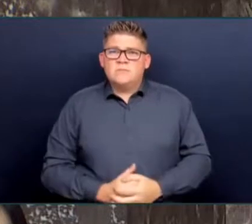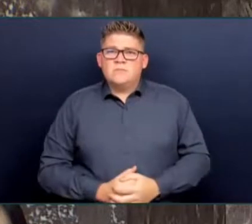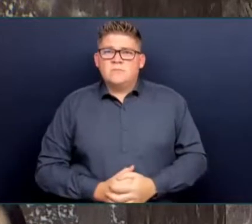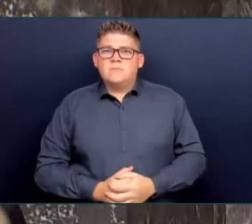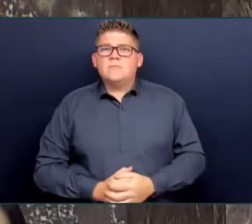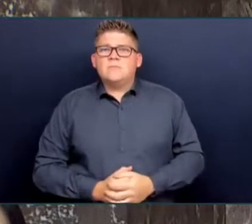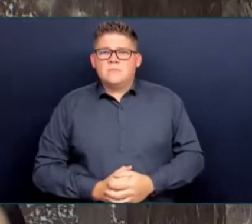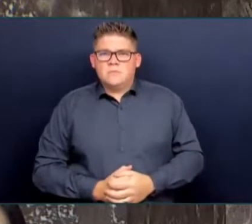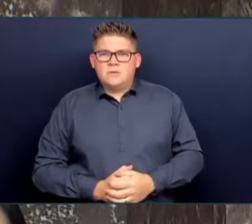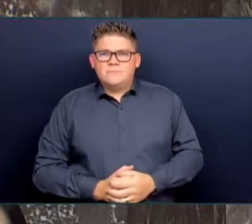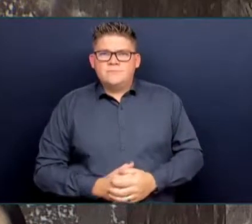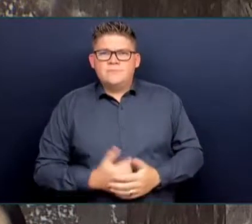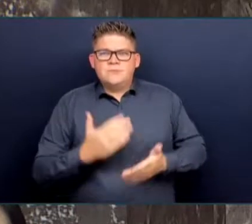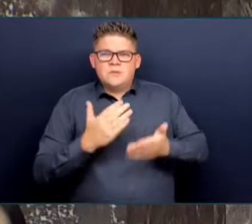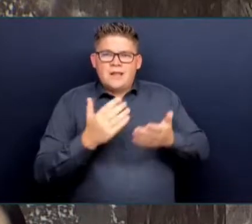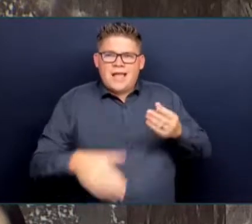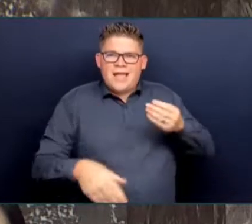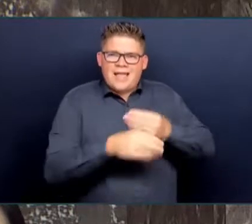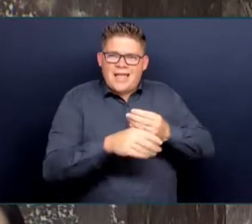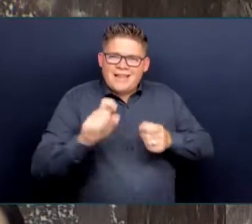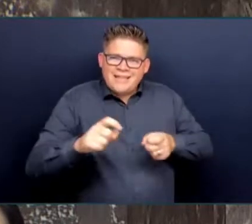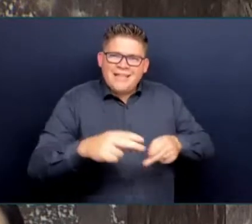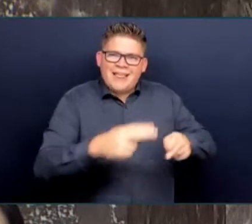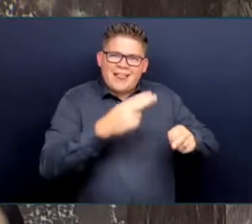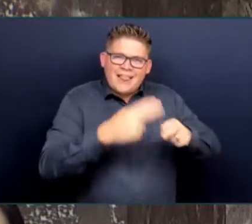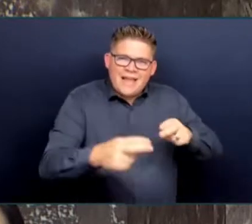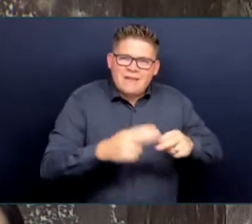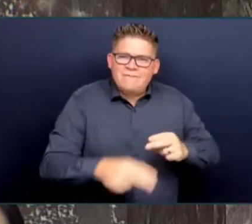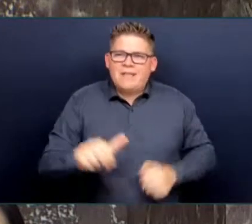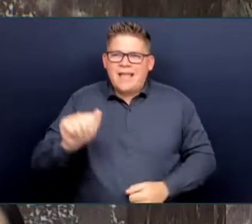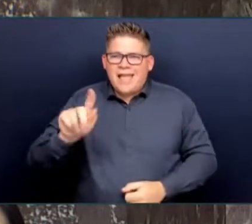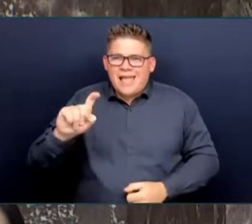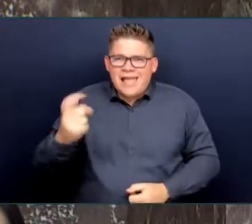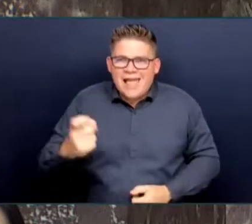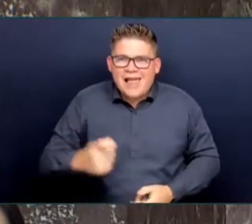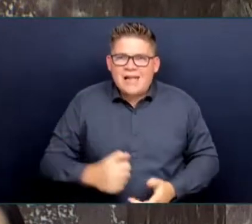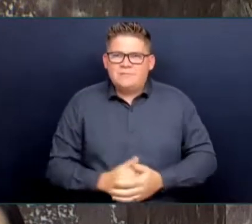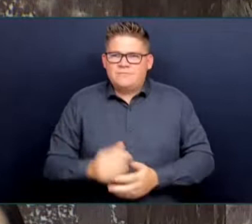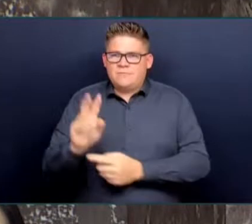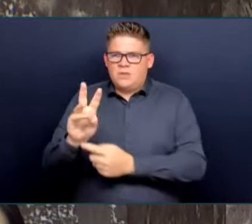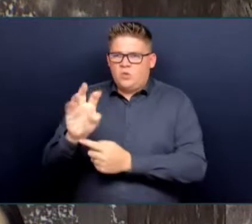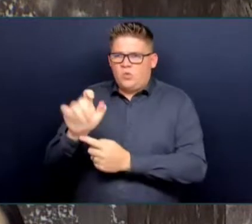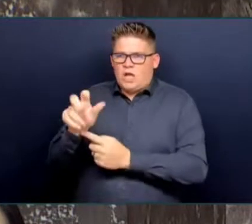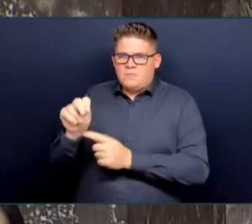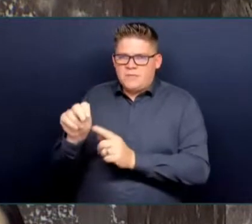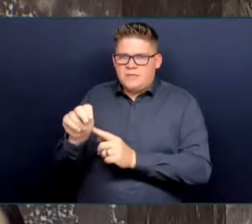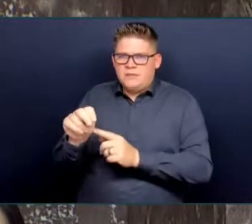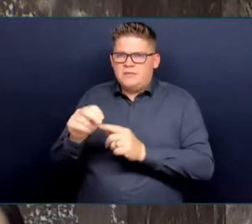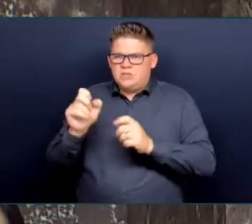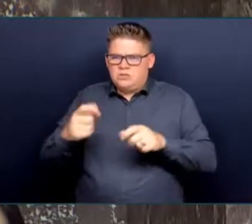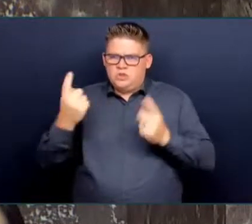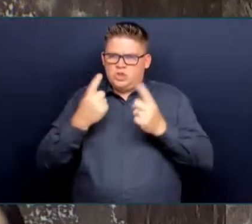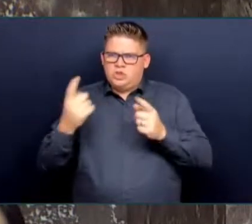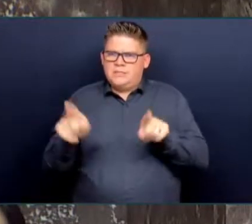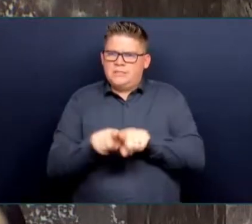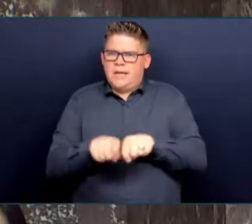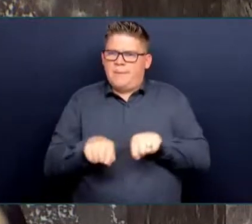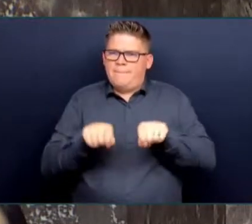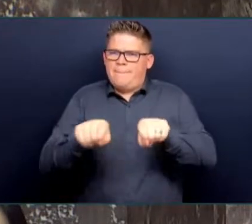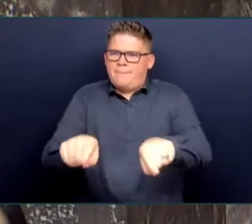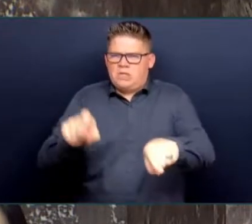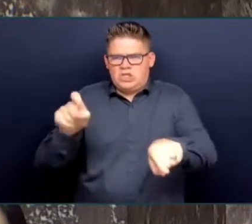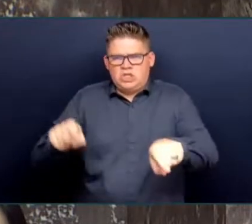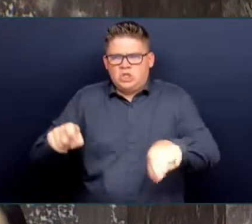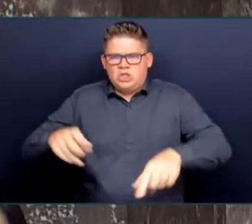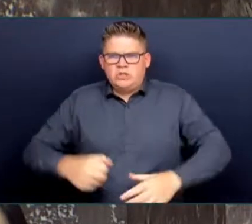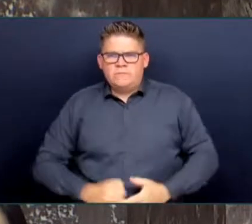Just as we're determined to make sure that the support's in place to deal with the mental health and substance abuse problems that people are facing, Honourable